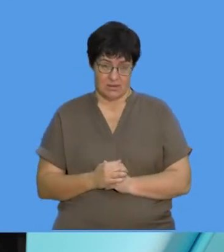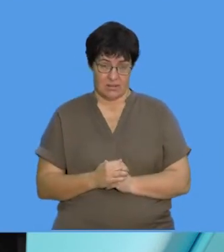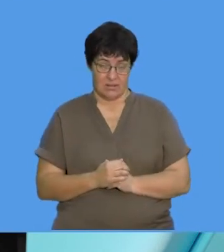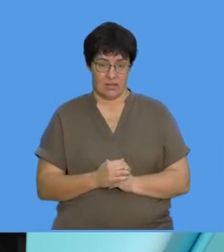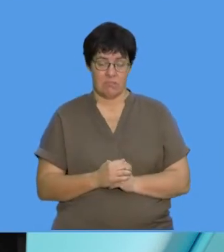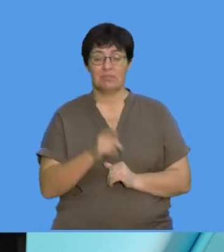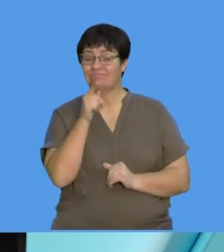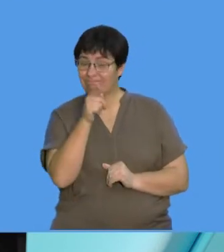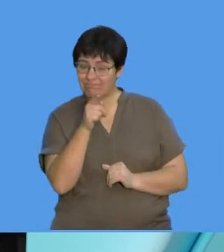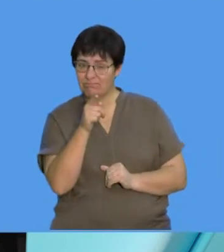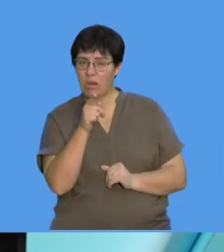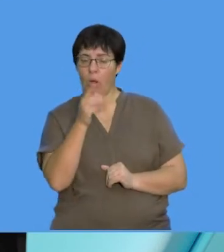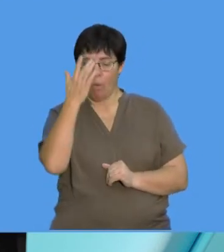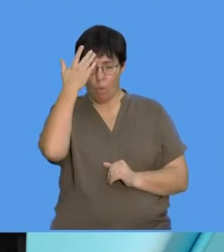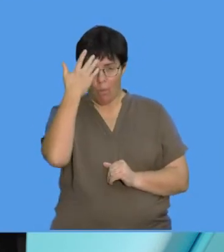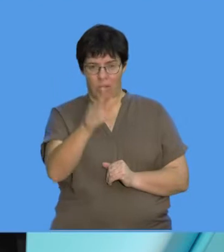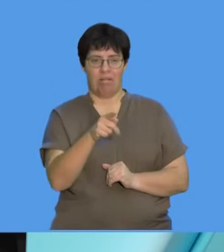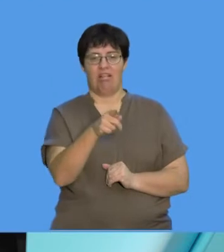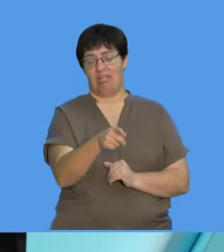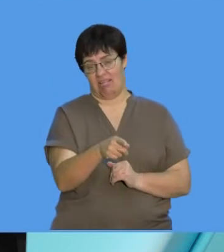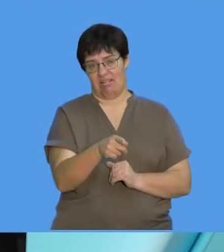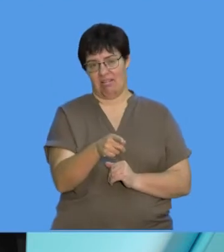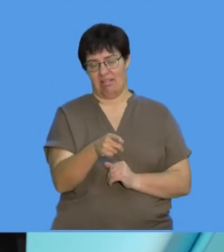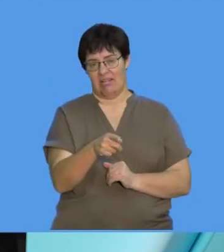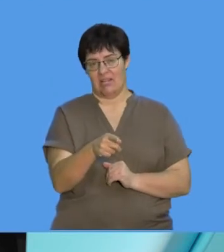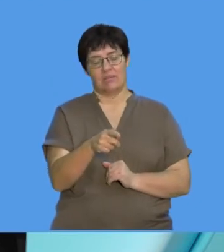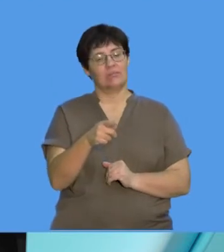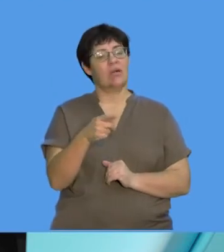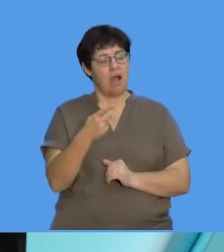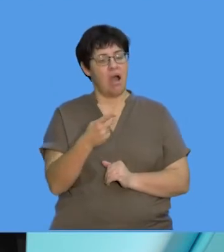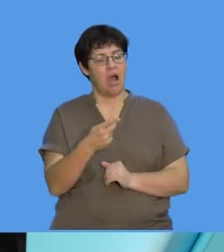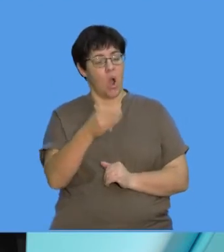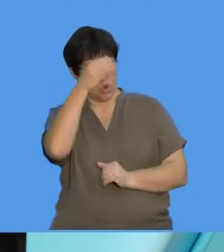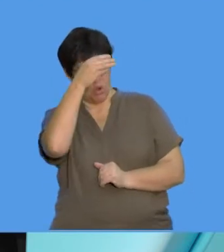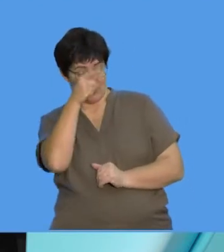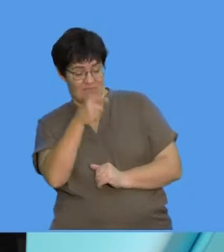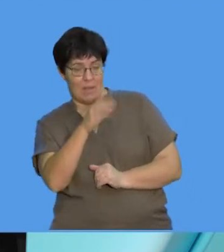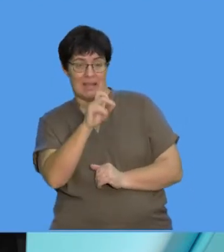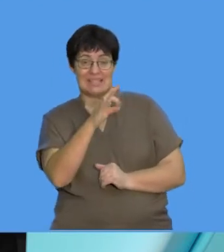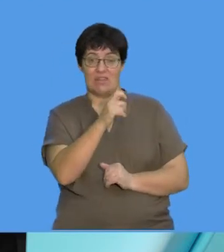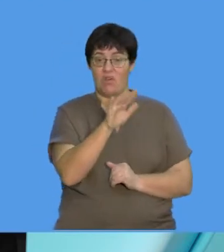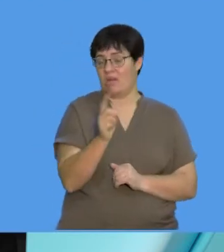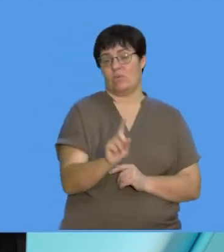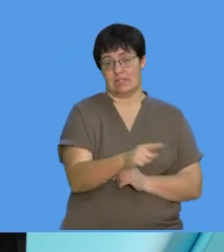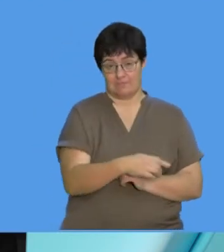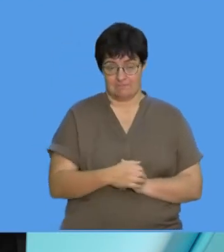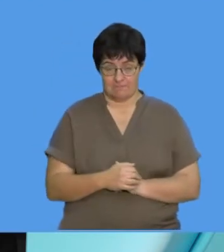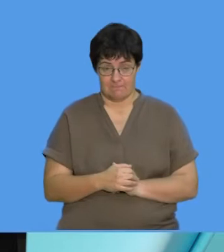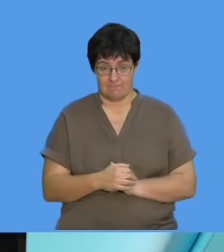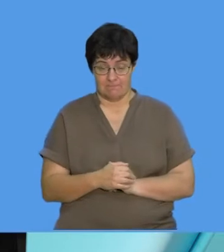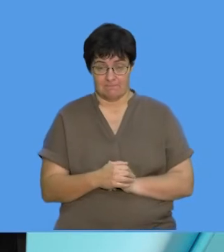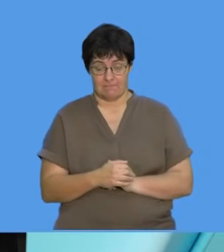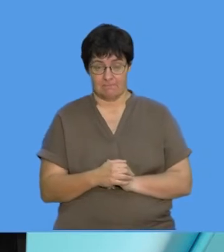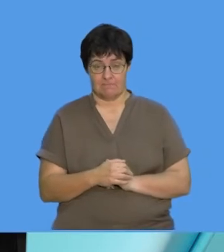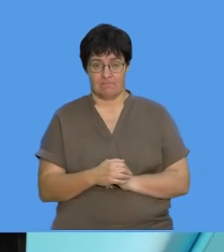still need to have a broader knowledge of what the concepts of bacteria are. So we're going